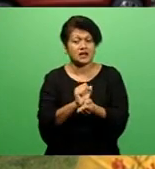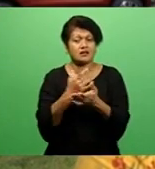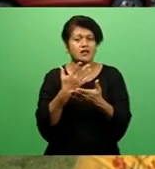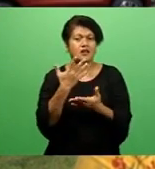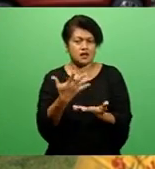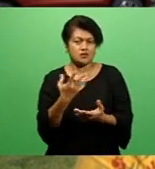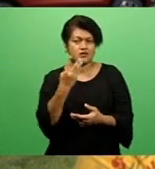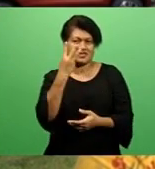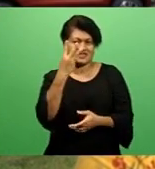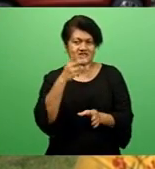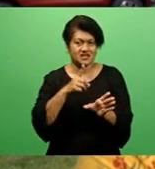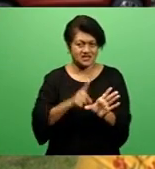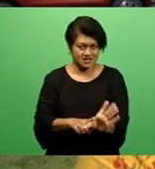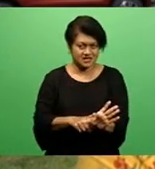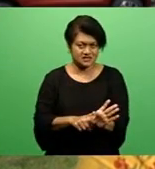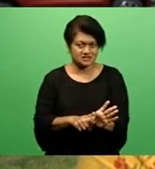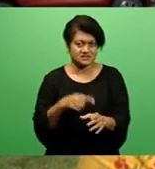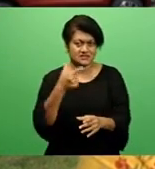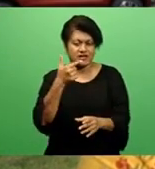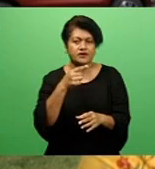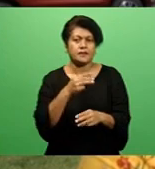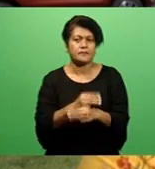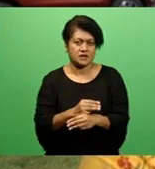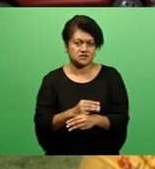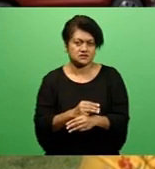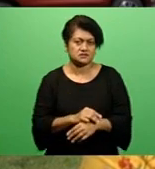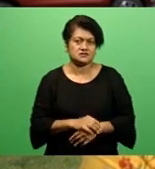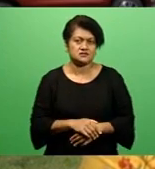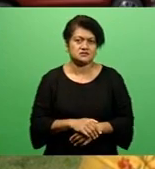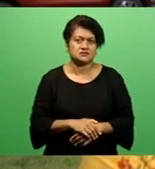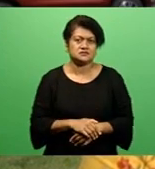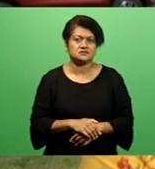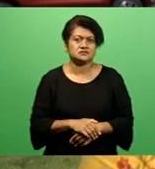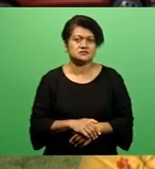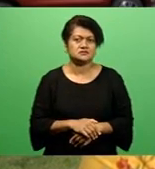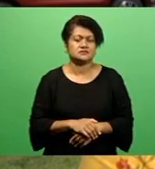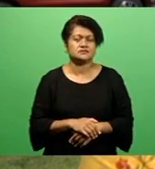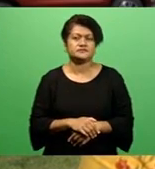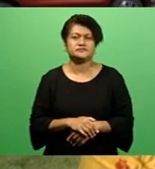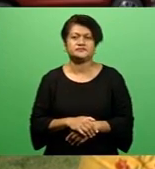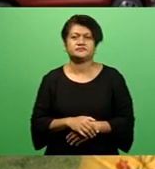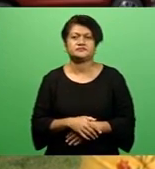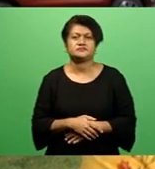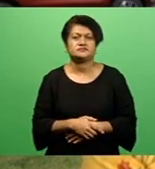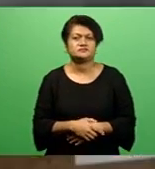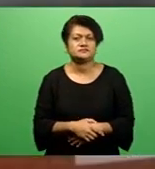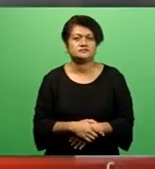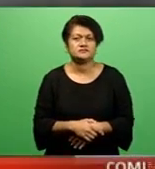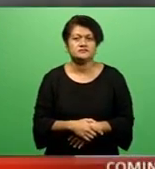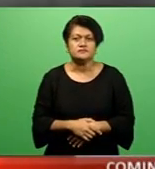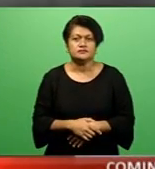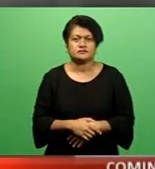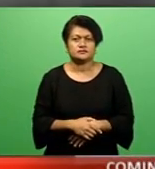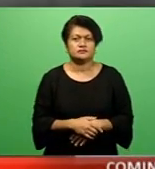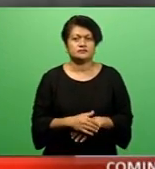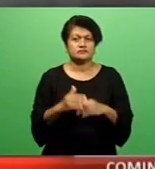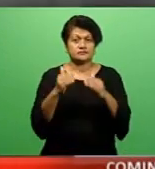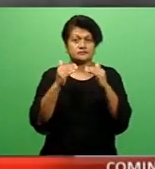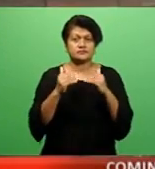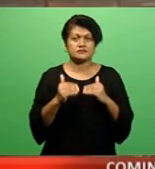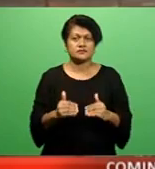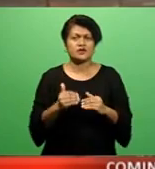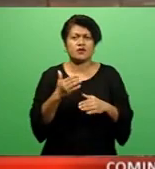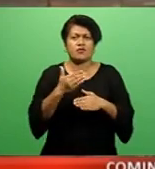imprisonment with a non-parole period of six months. Pranita Prakash, FBC News. Up ahead,